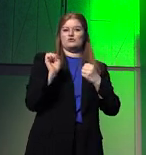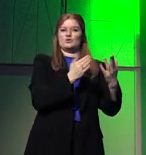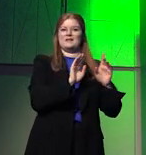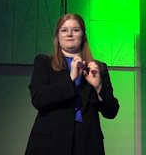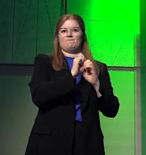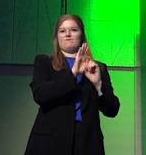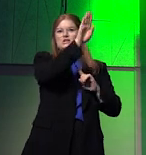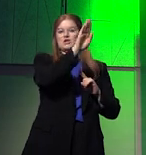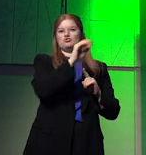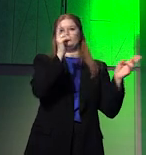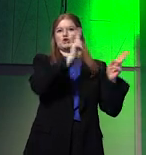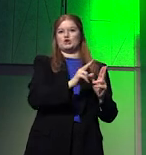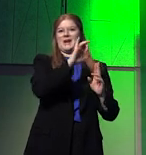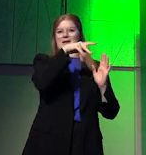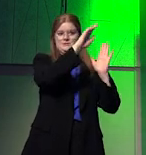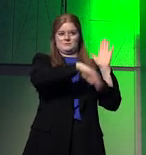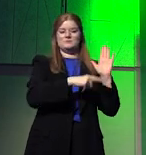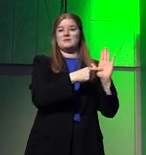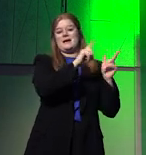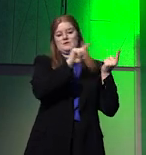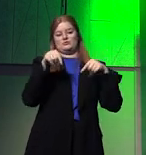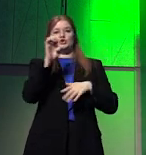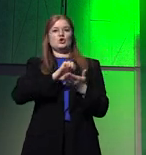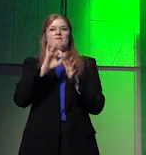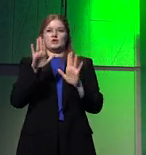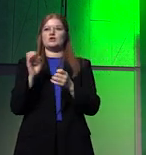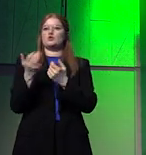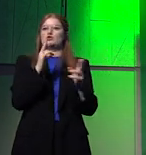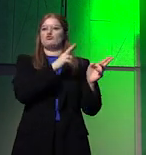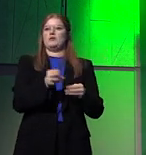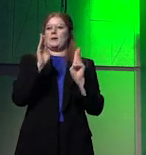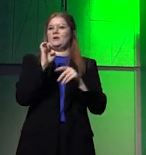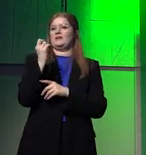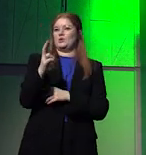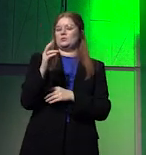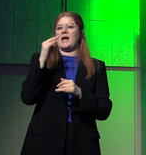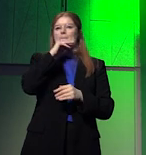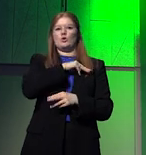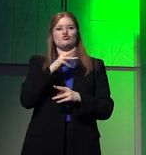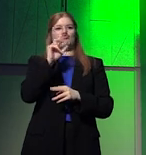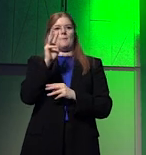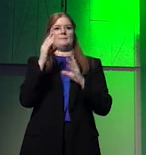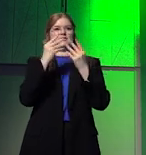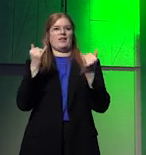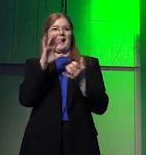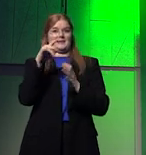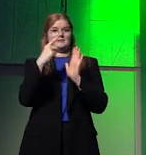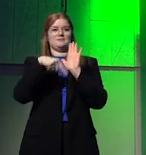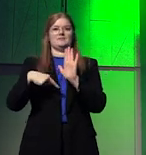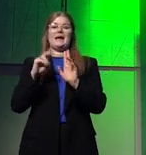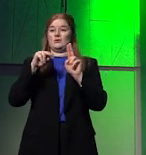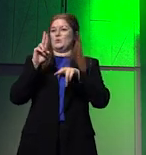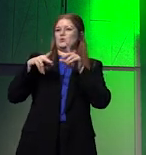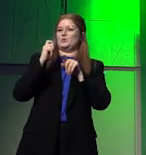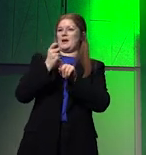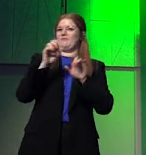Inflation Reduction Act. And in Europe, we've introduced obviously the Repower EU, the Critical Raw Material Act, and a new